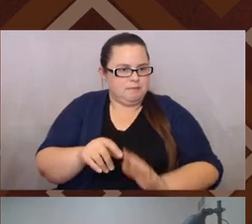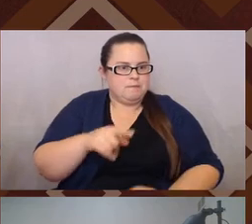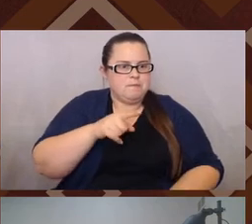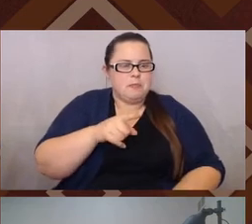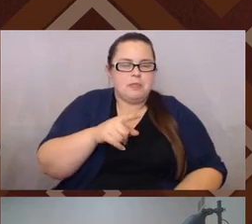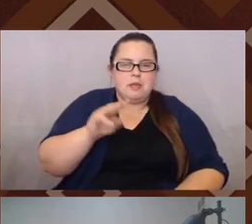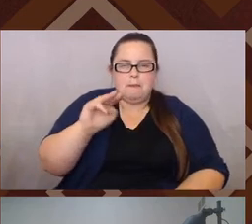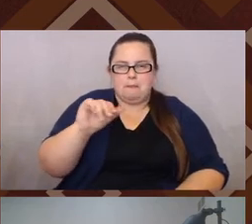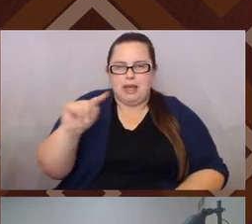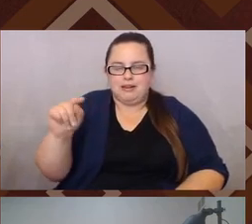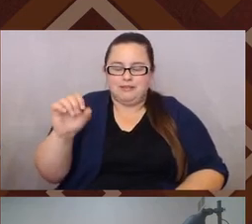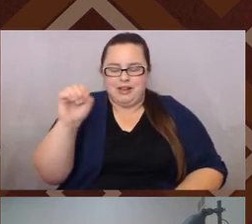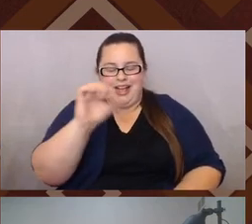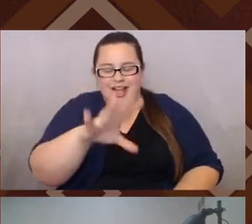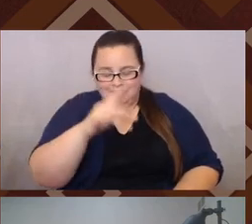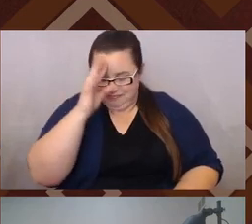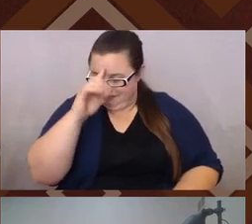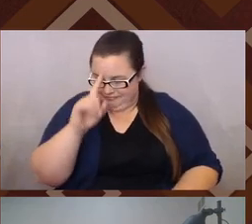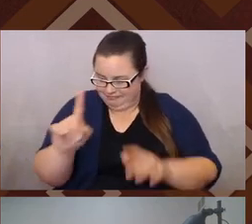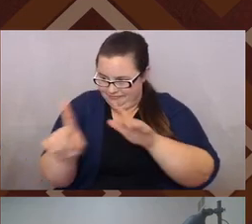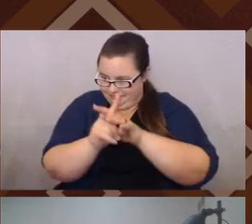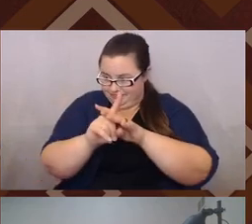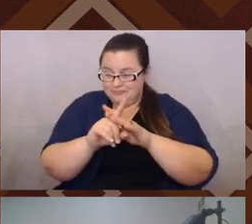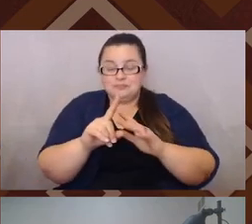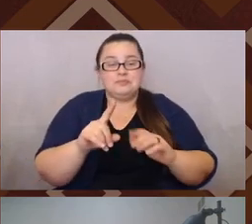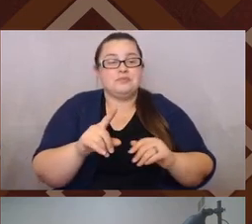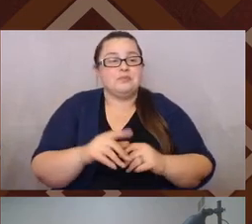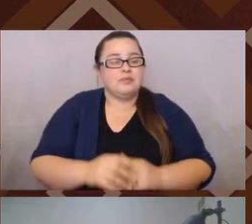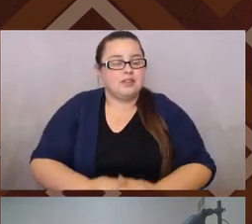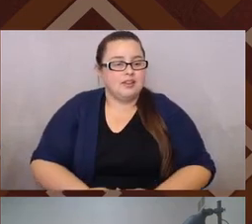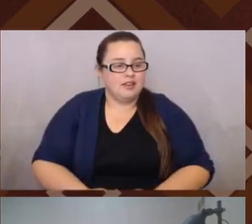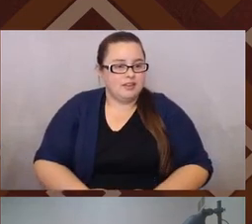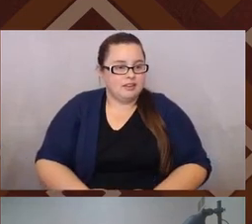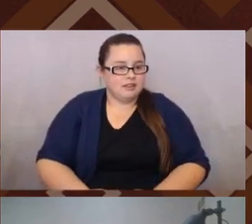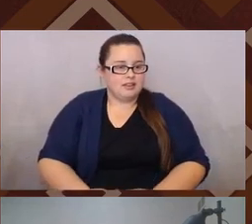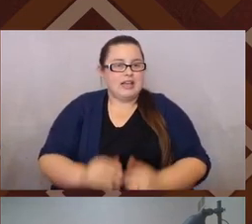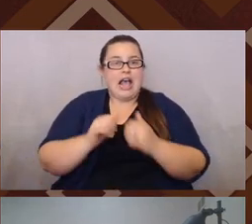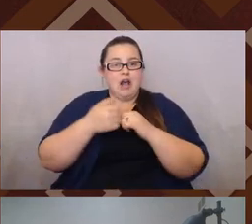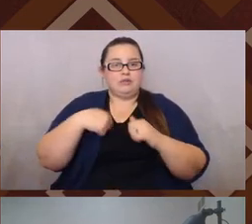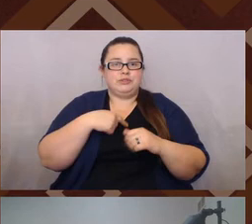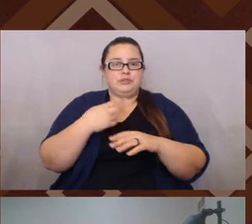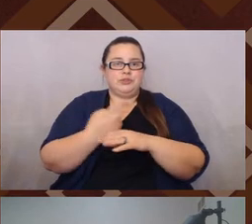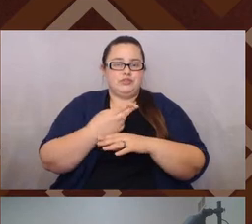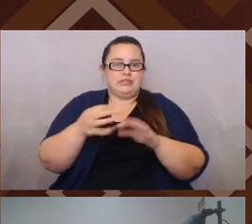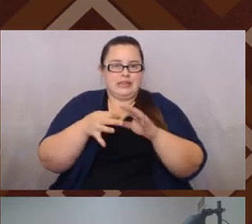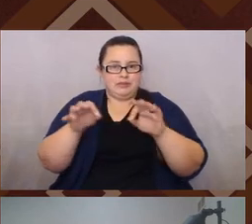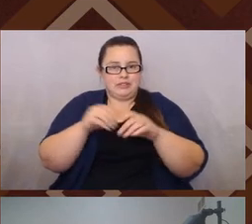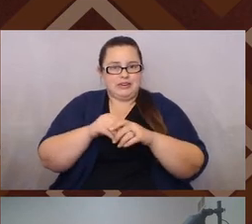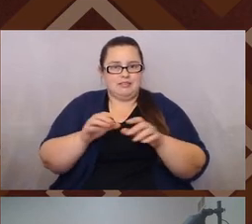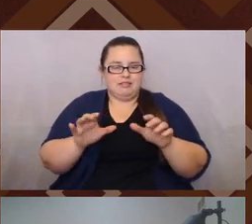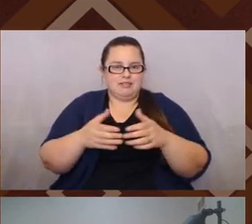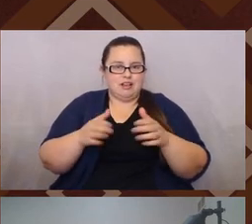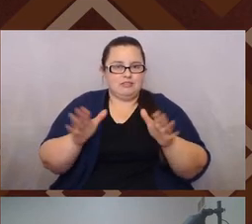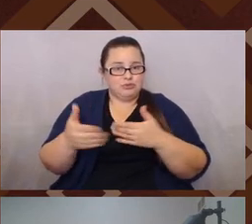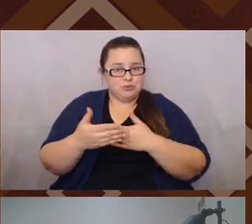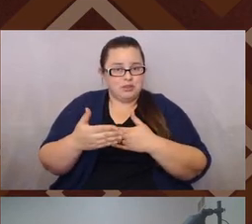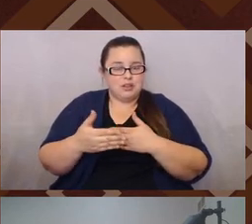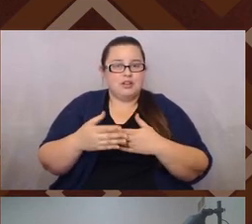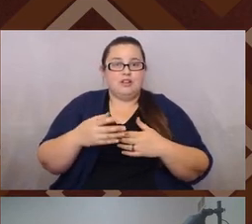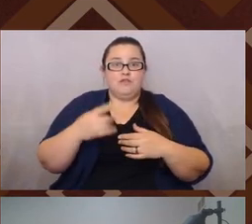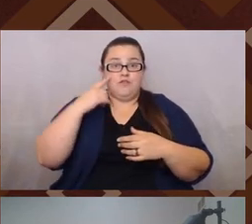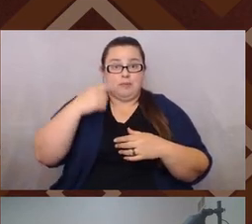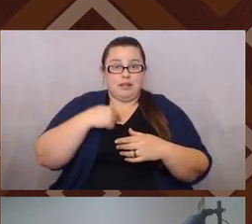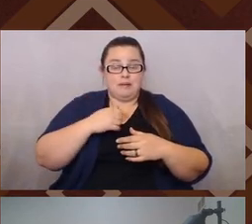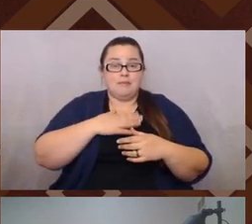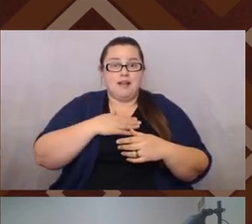more piece that you just made me think of. And that's the idea of how we use, again, how we use language in the classroom. Right. Because for me, my experience of Chicano